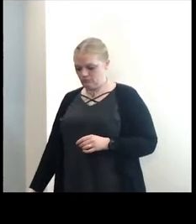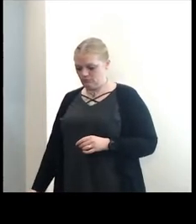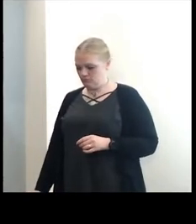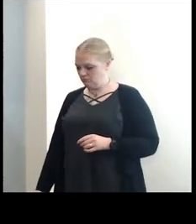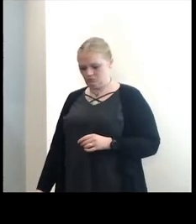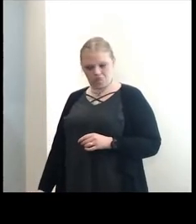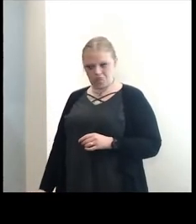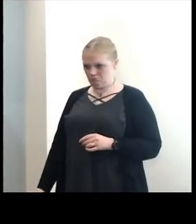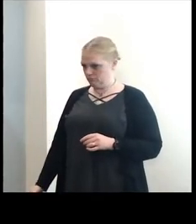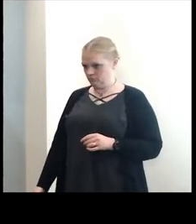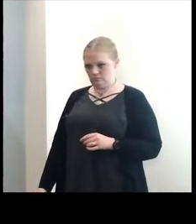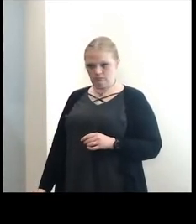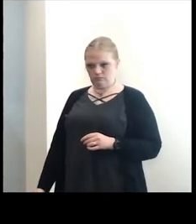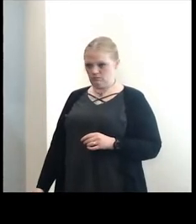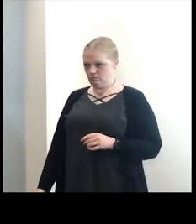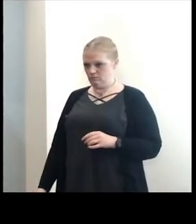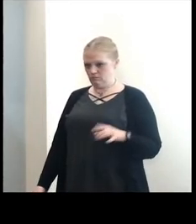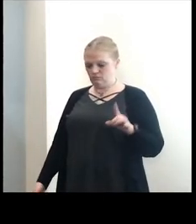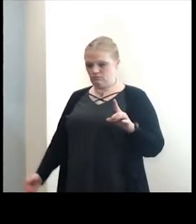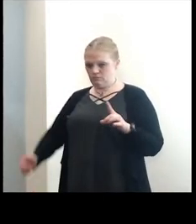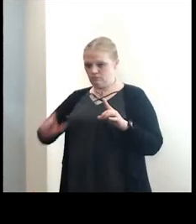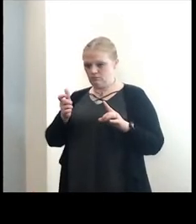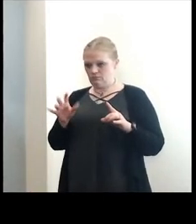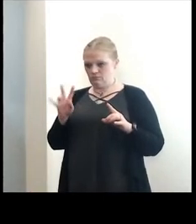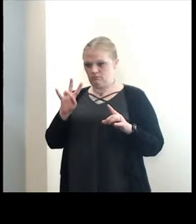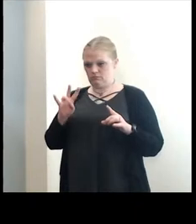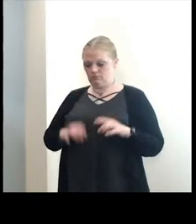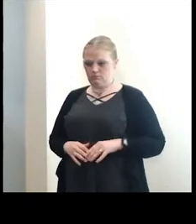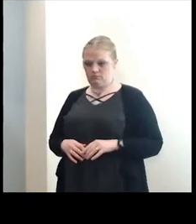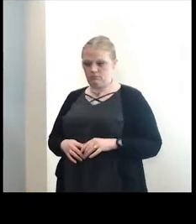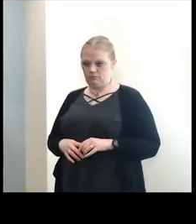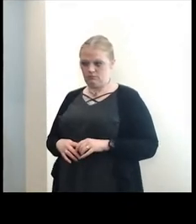If no one's on from Channel 4, is anyone on from Channel 7?